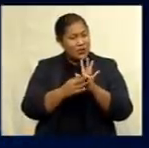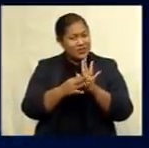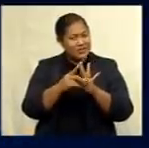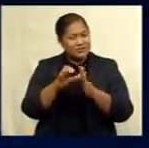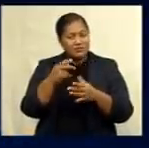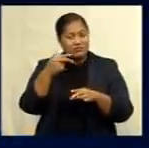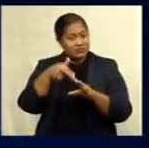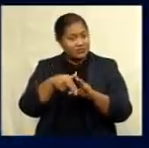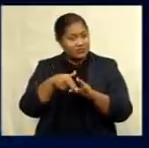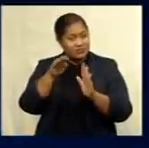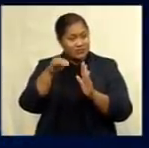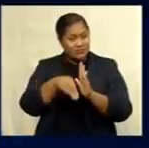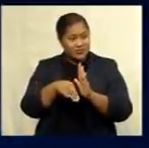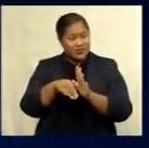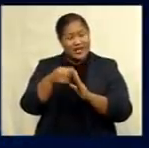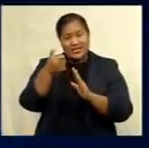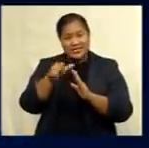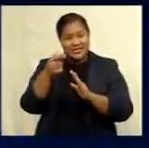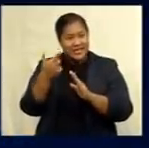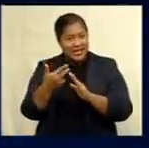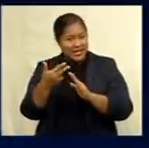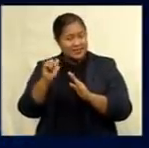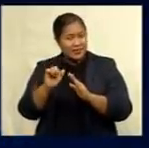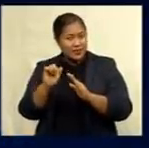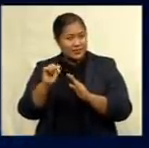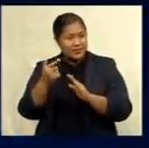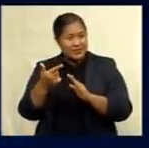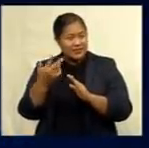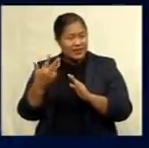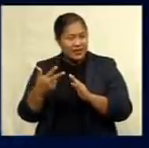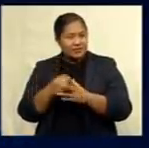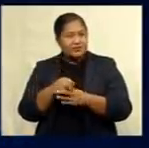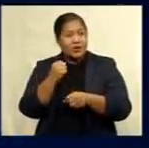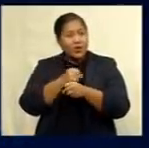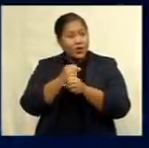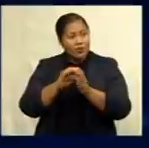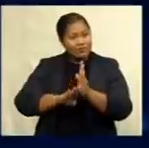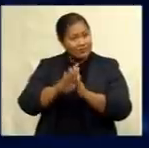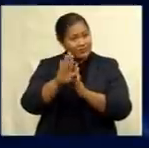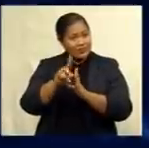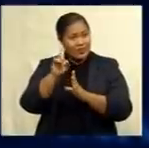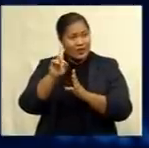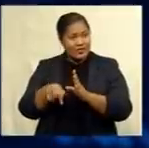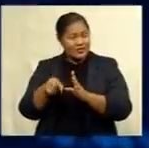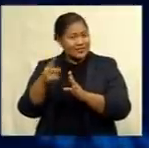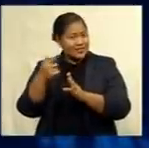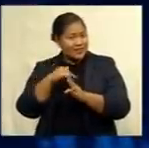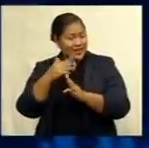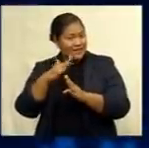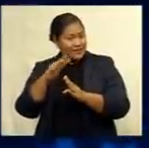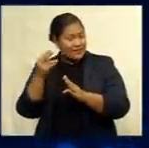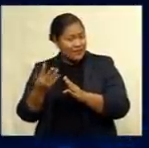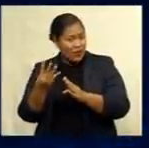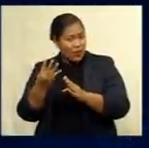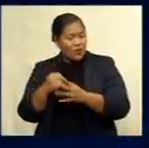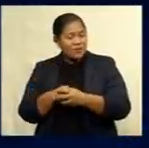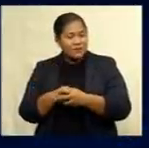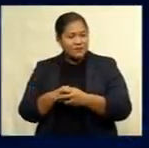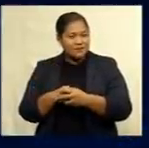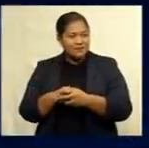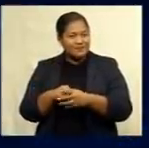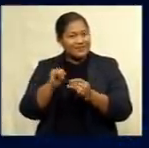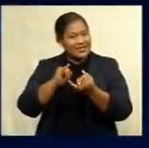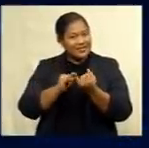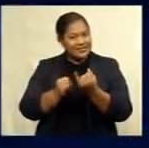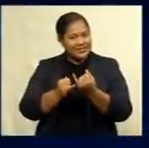Crude oil dropped to close at $68 a barrel. Gold rose to $1,754 per ounce and silver